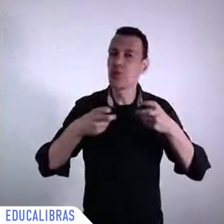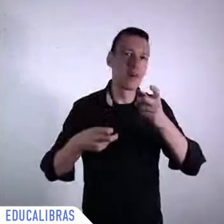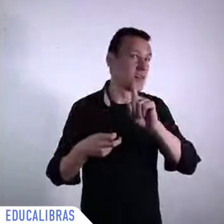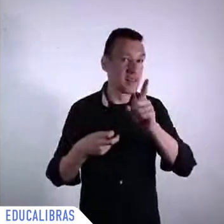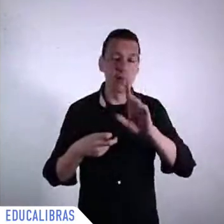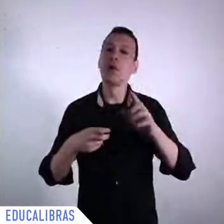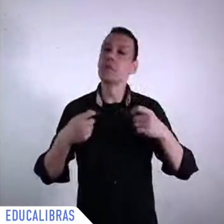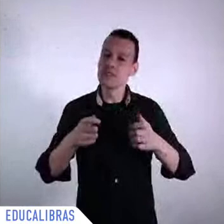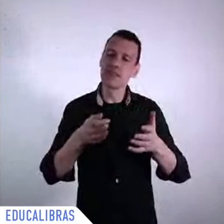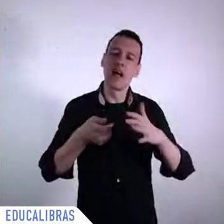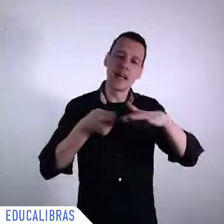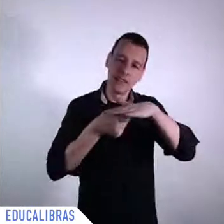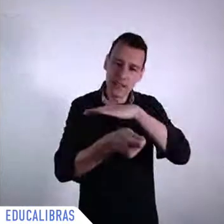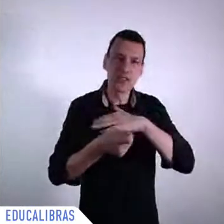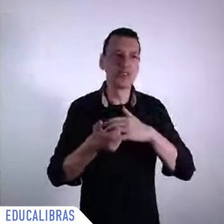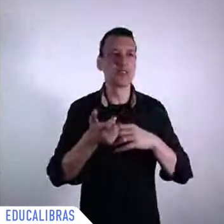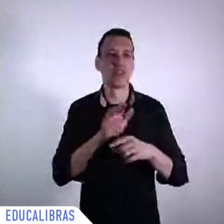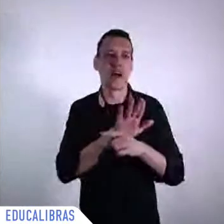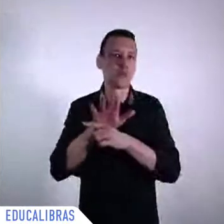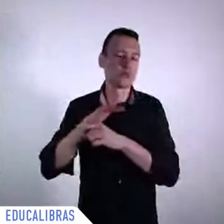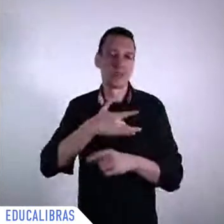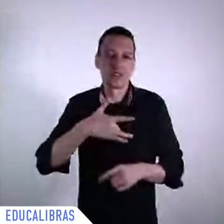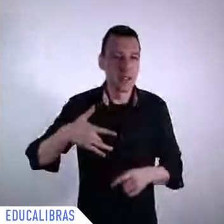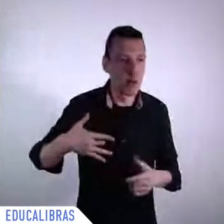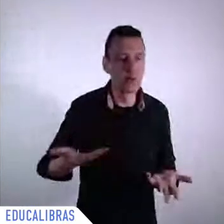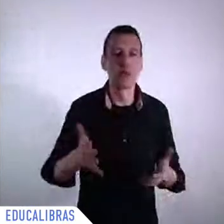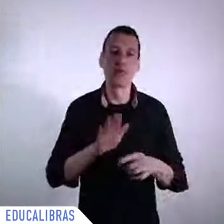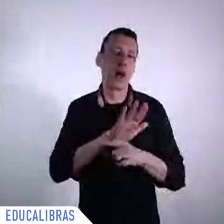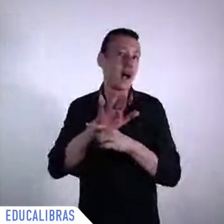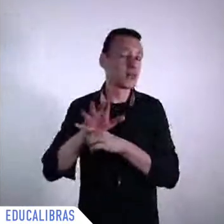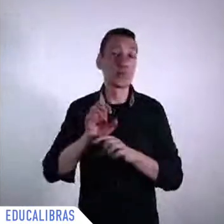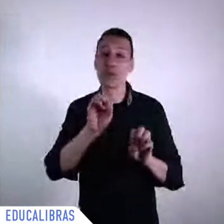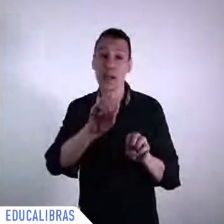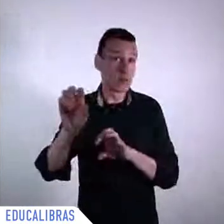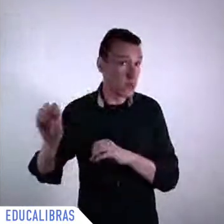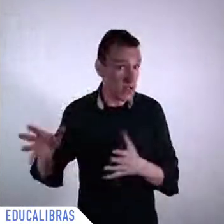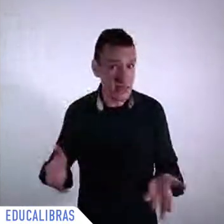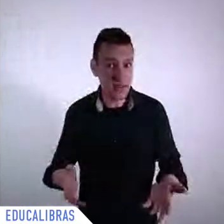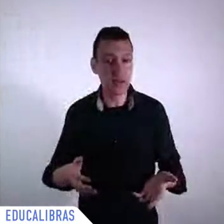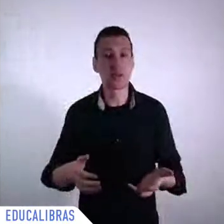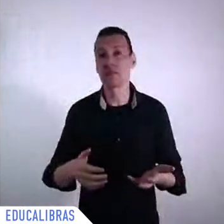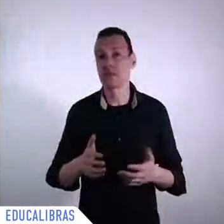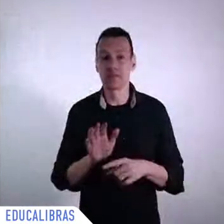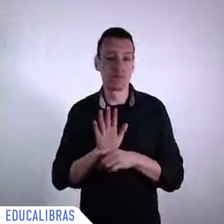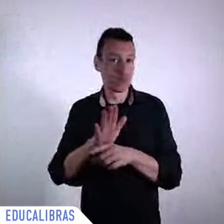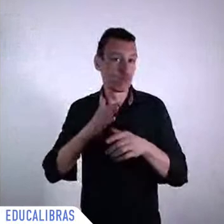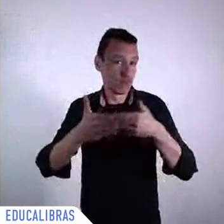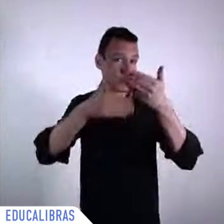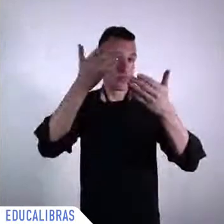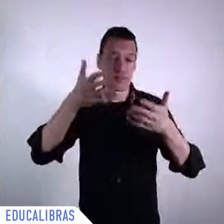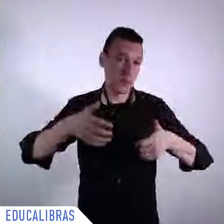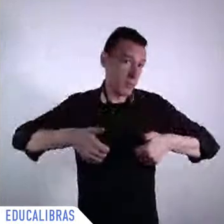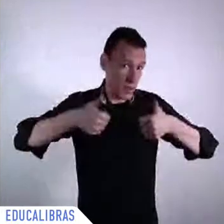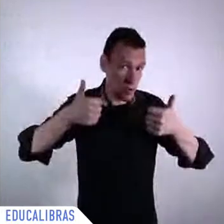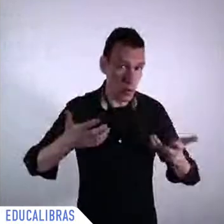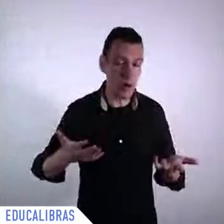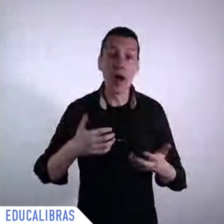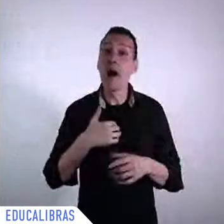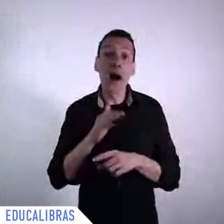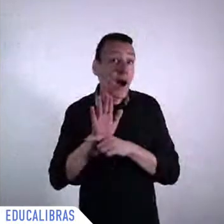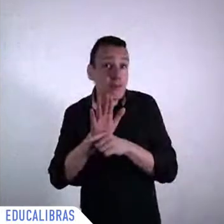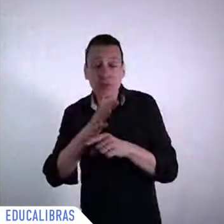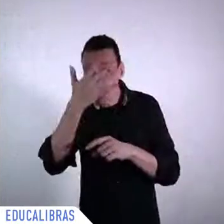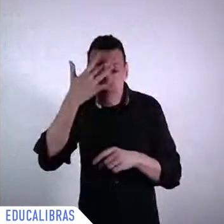safe because nowadays with COVID nobody is safe is still in whatever country in the world we have